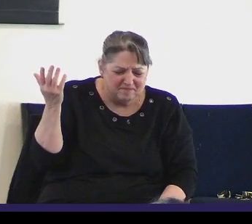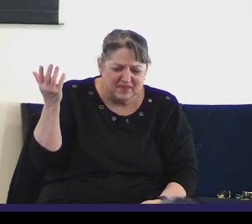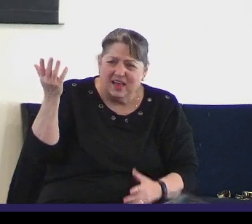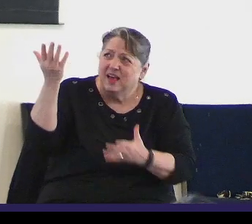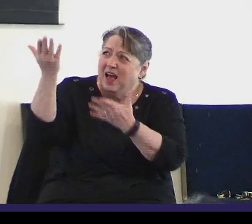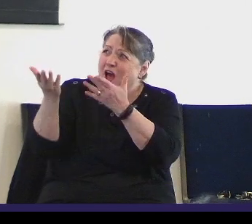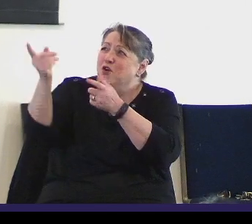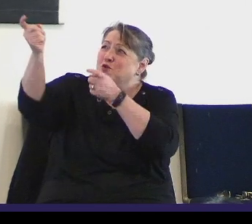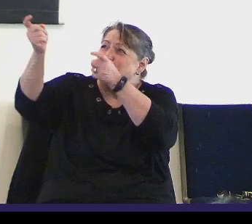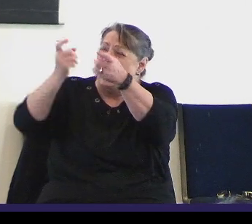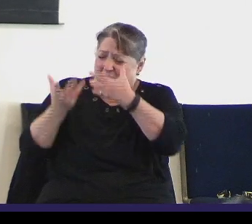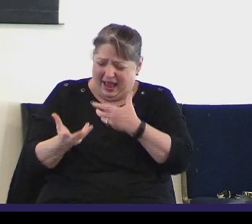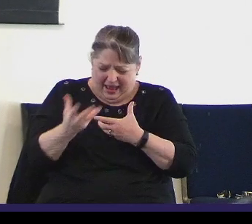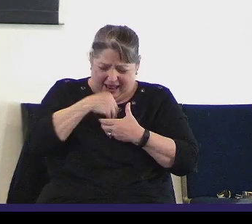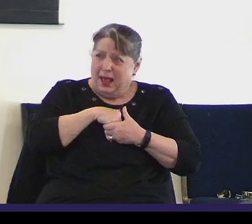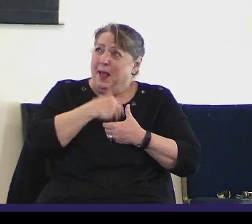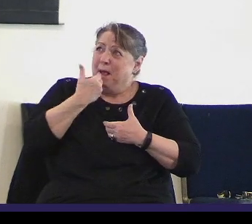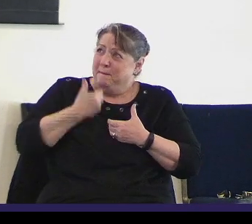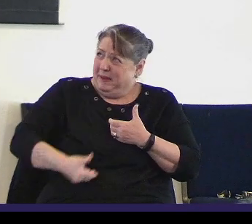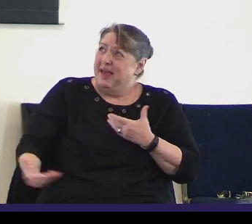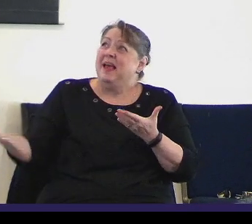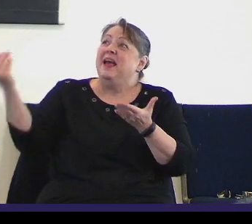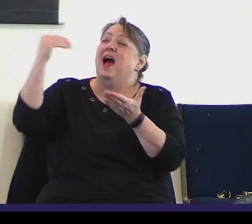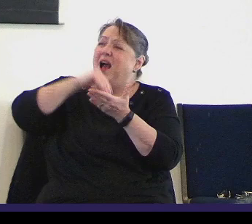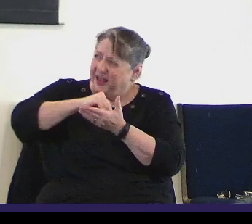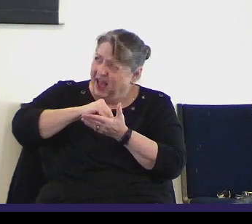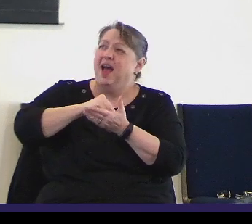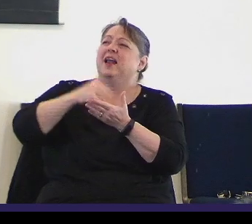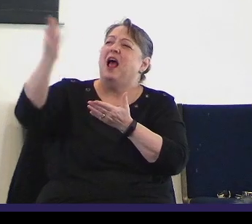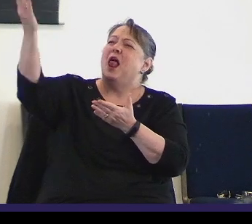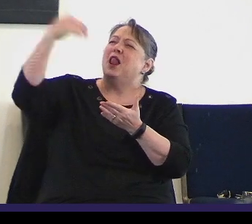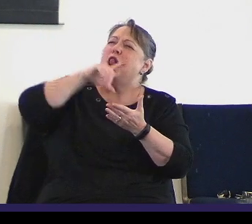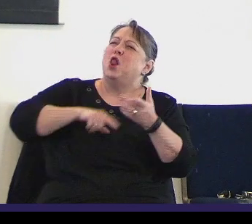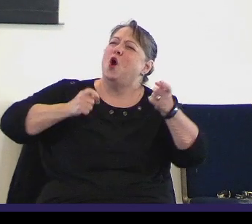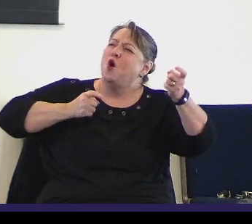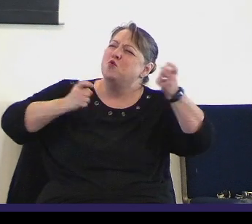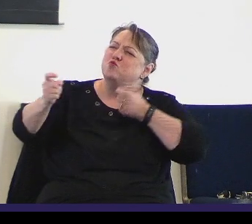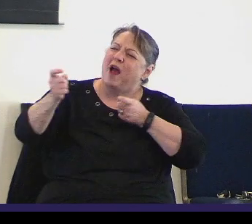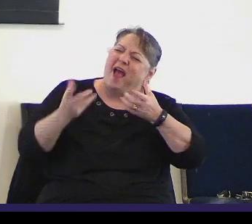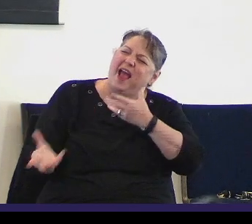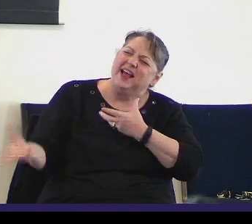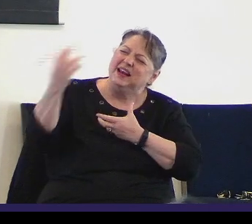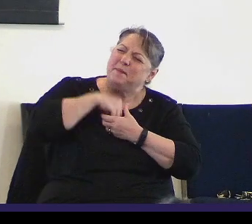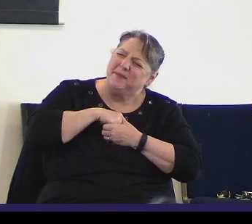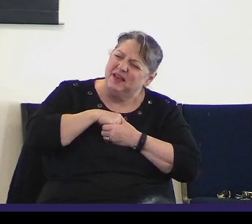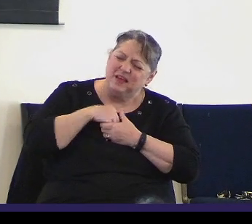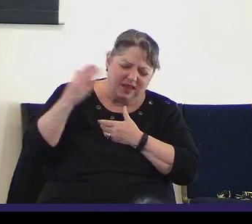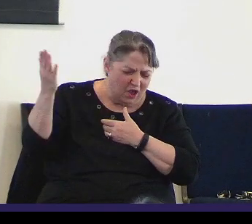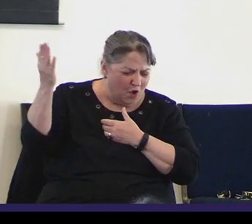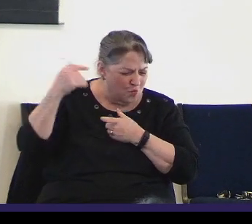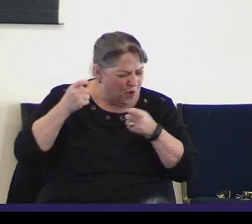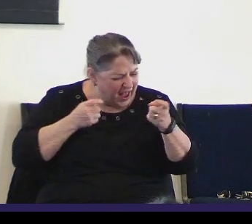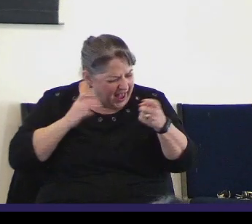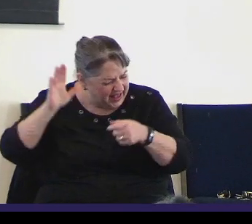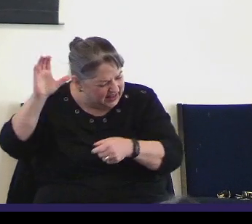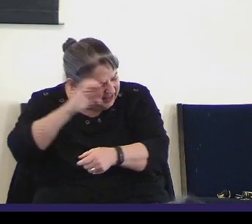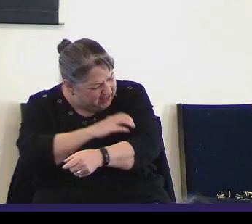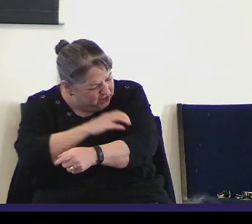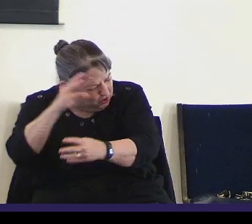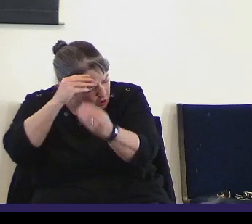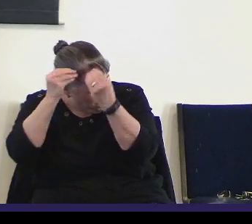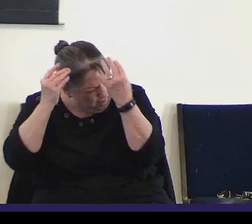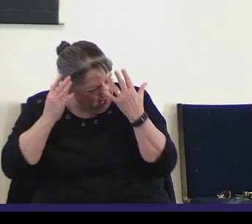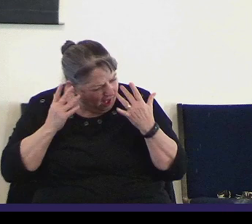Is that you reign in me again, Lord, reign in me, reign